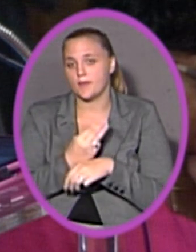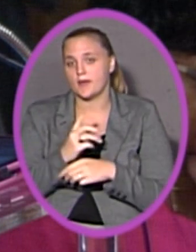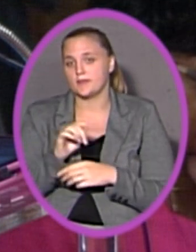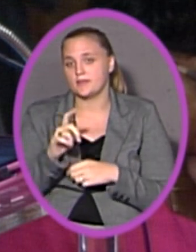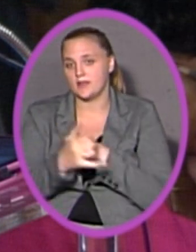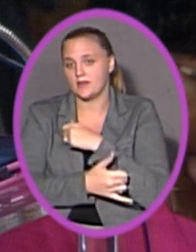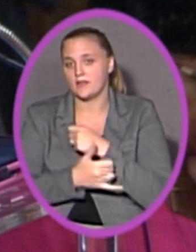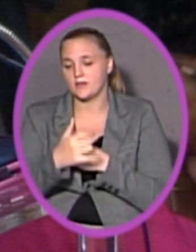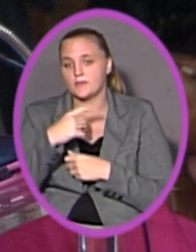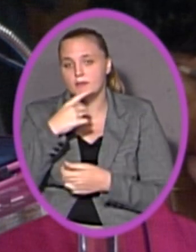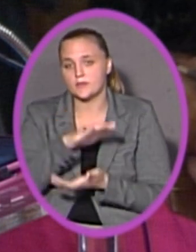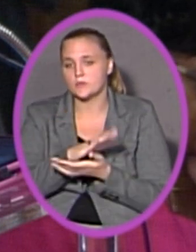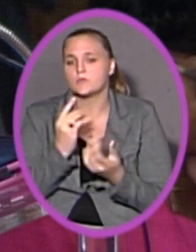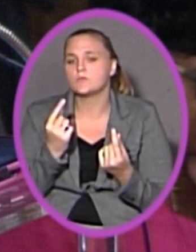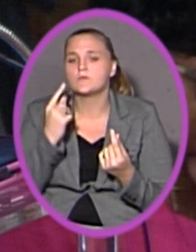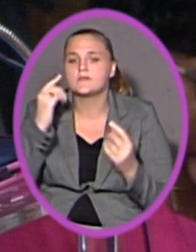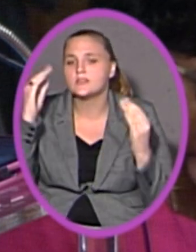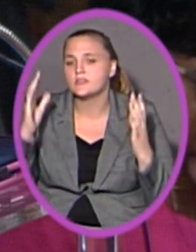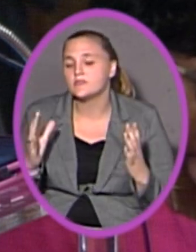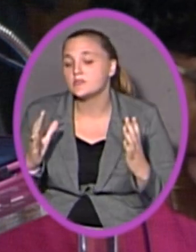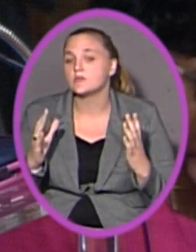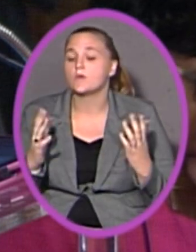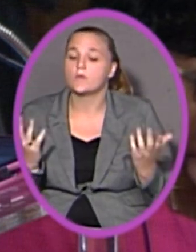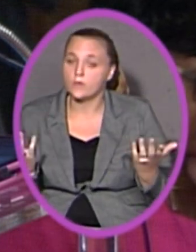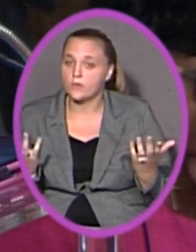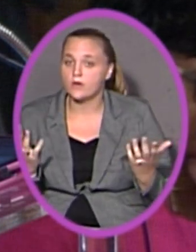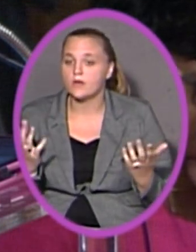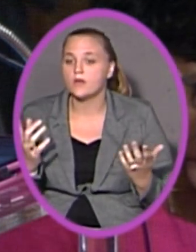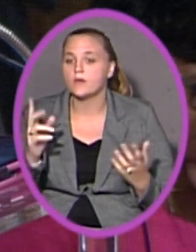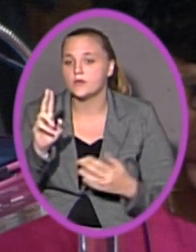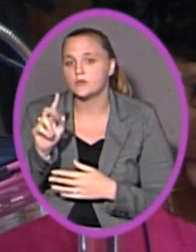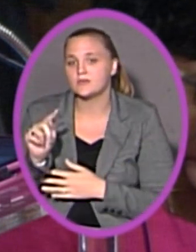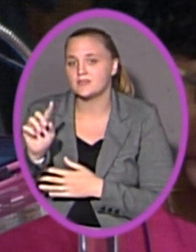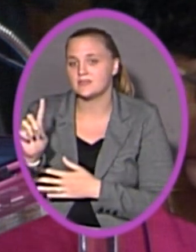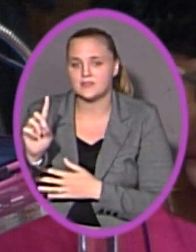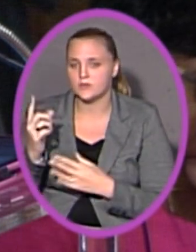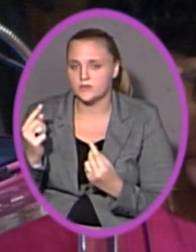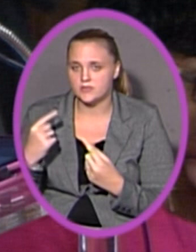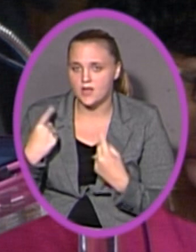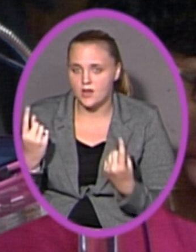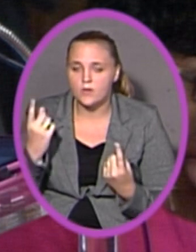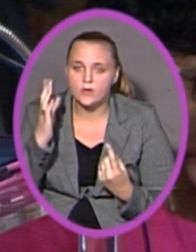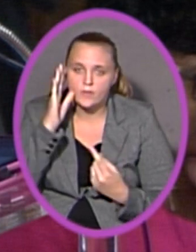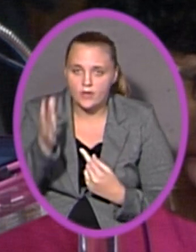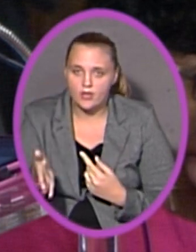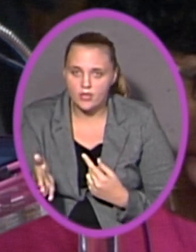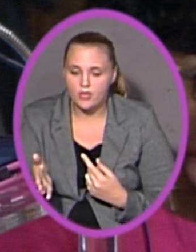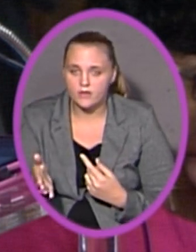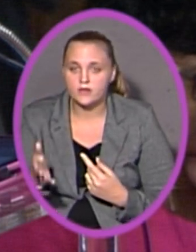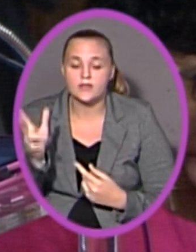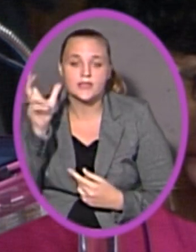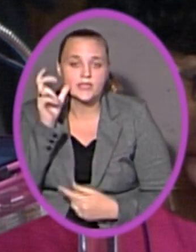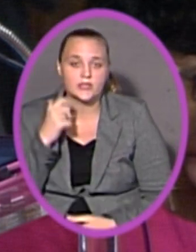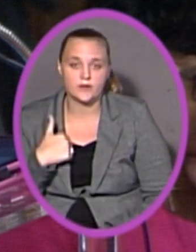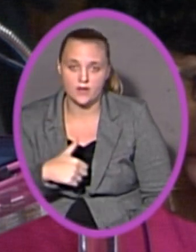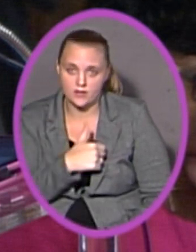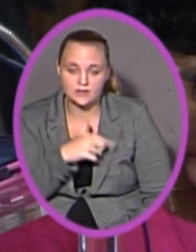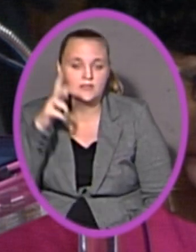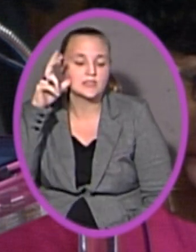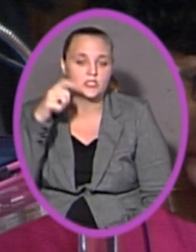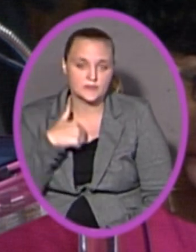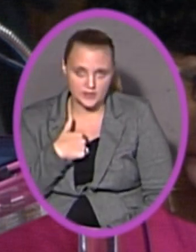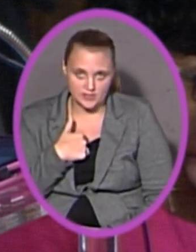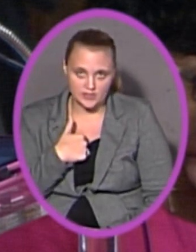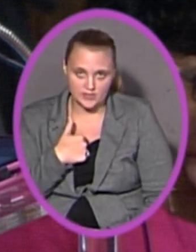Public Schools will do for its teachers, or for that matter, what UTD has done or will do. Hear us. Hear me.